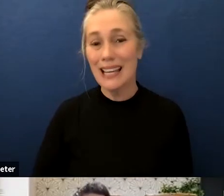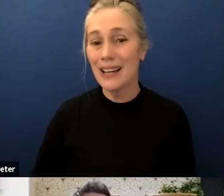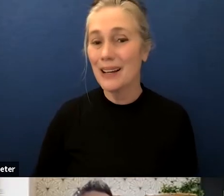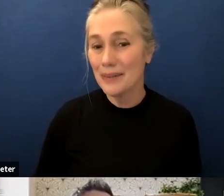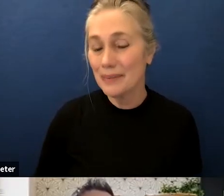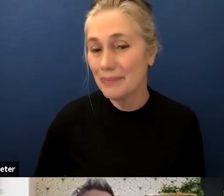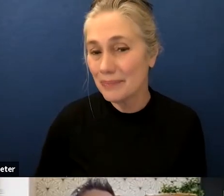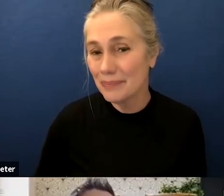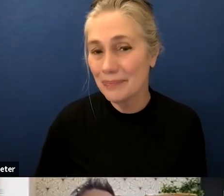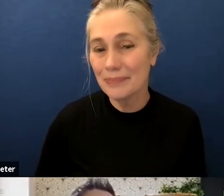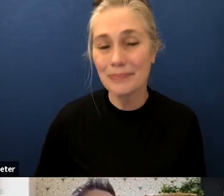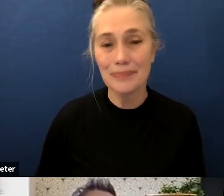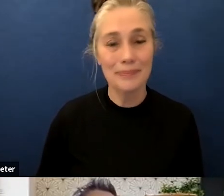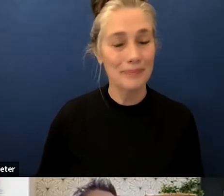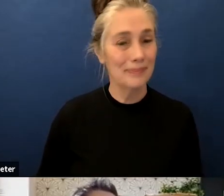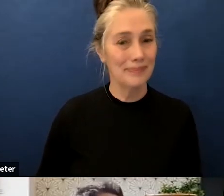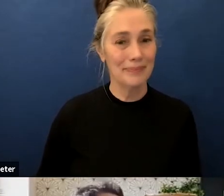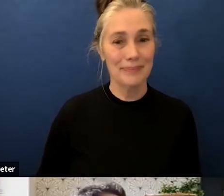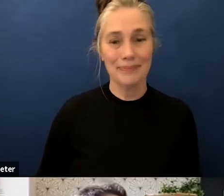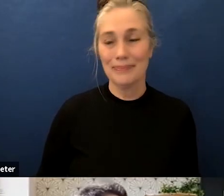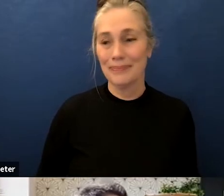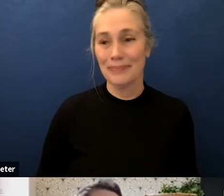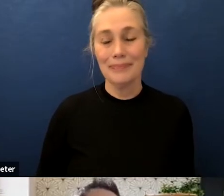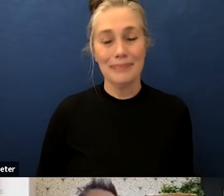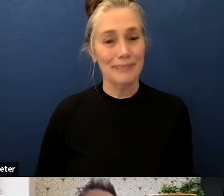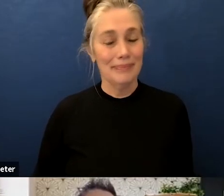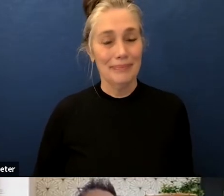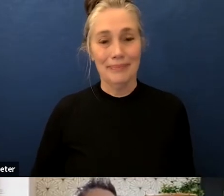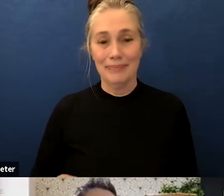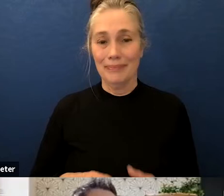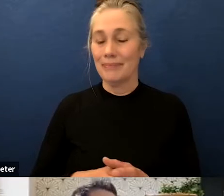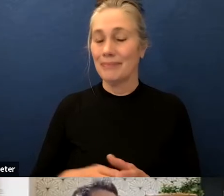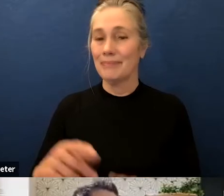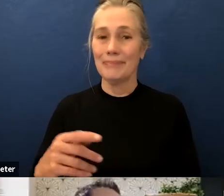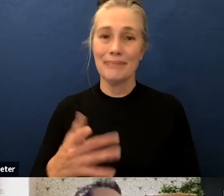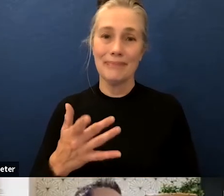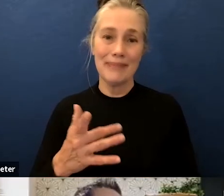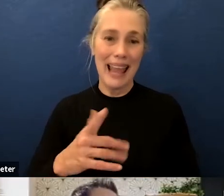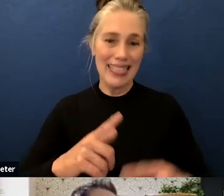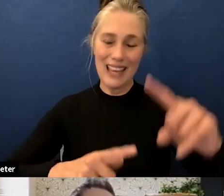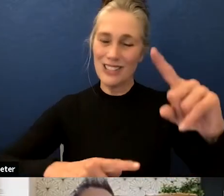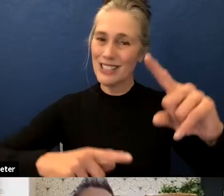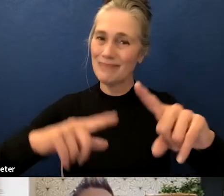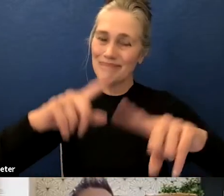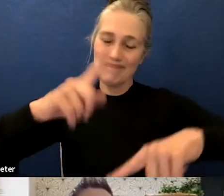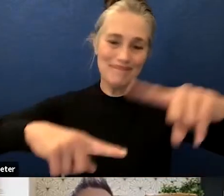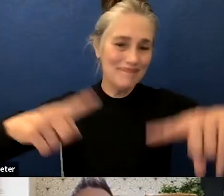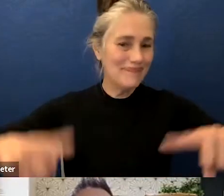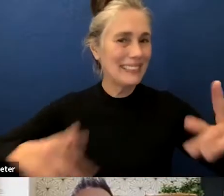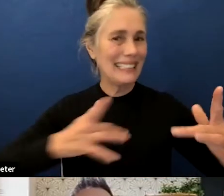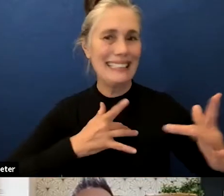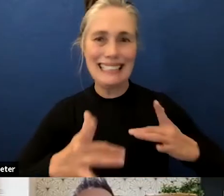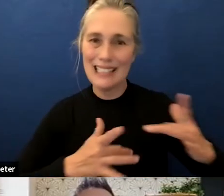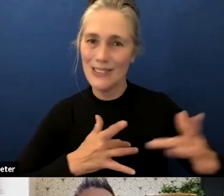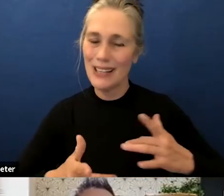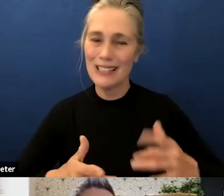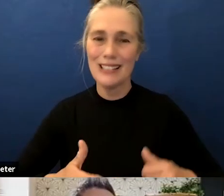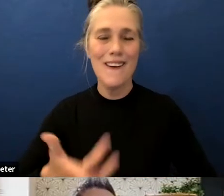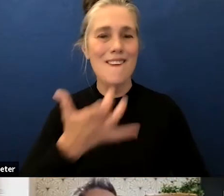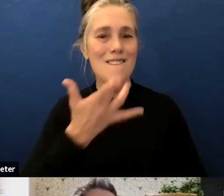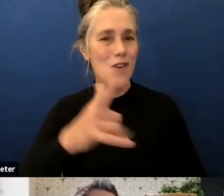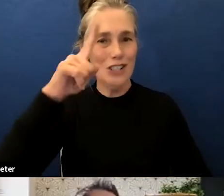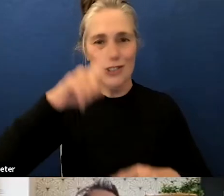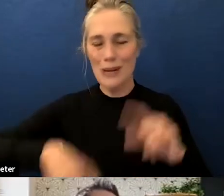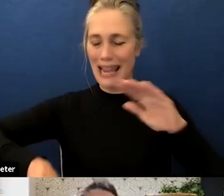pros and constable and uh unfortunately we can't meet all the considerations and so i guess right now